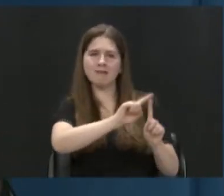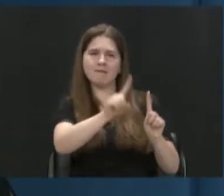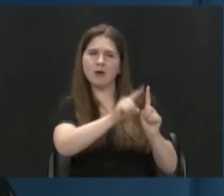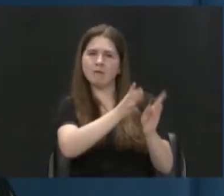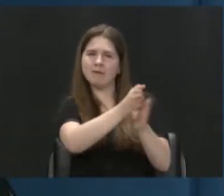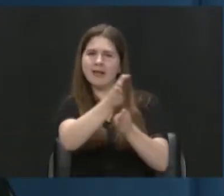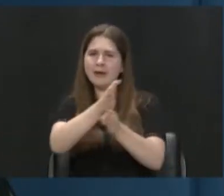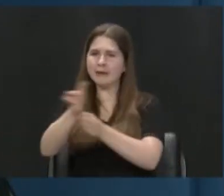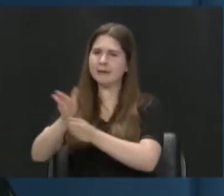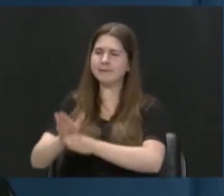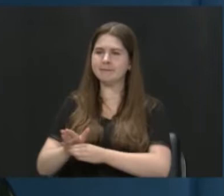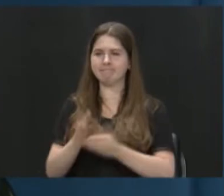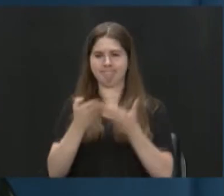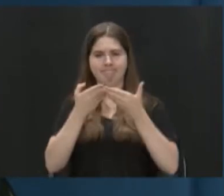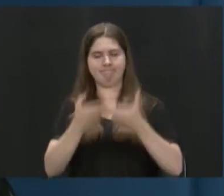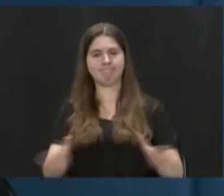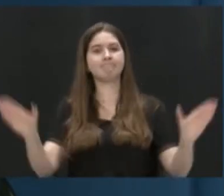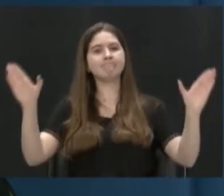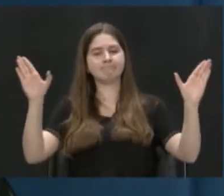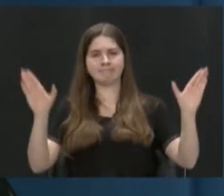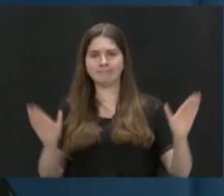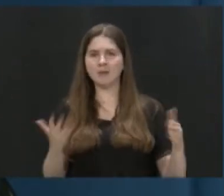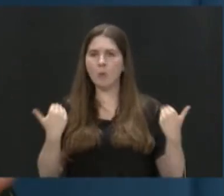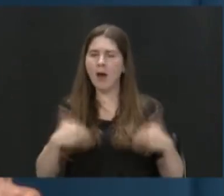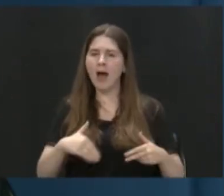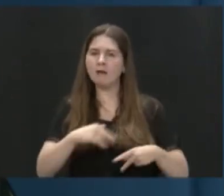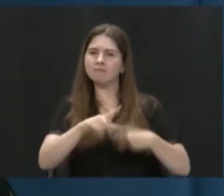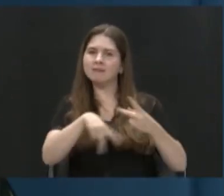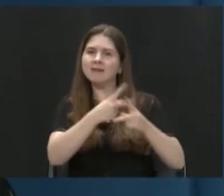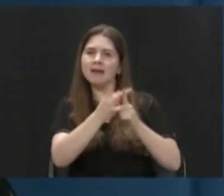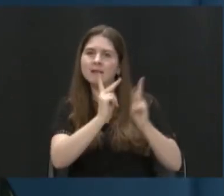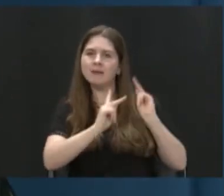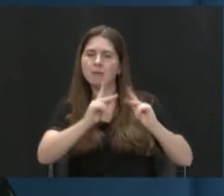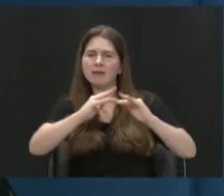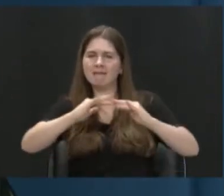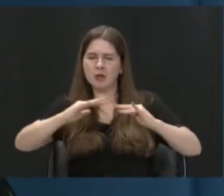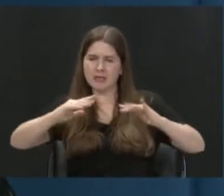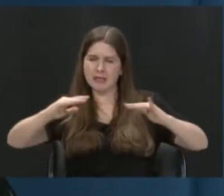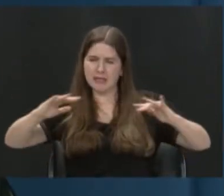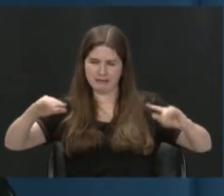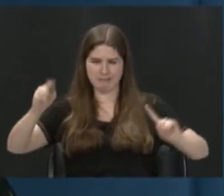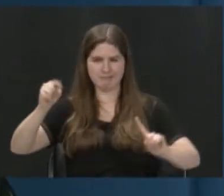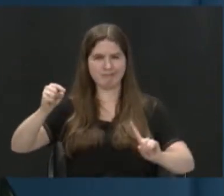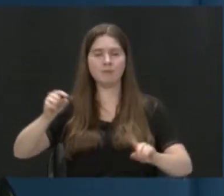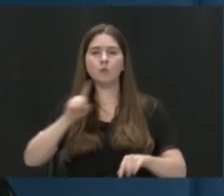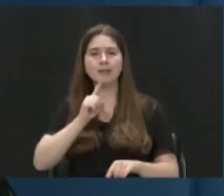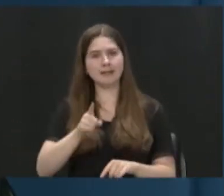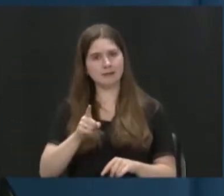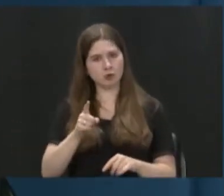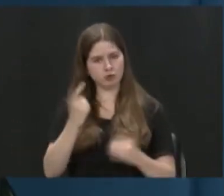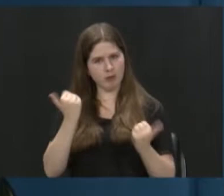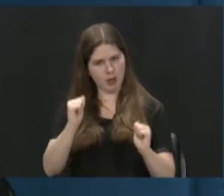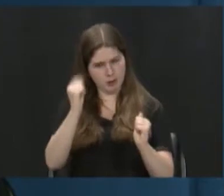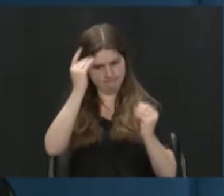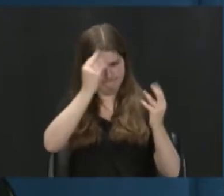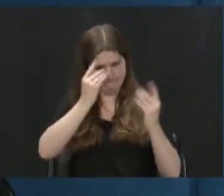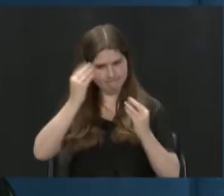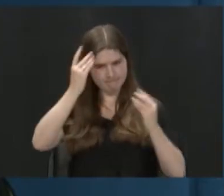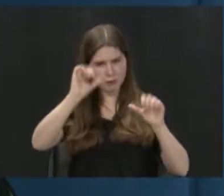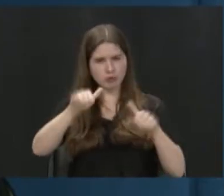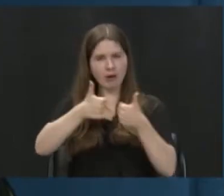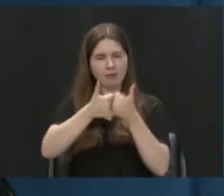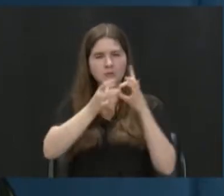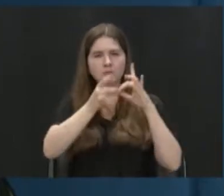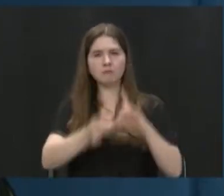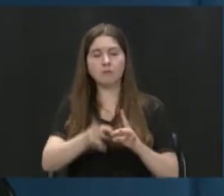and demographically, all kinds of diversity, and think through some of these challenges we have around water,